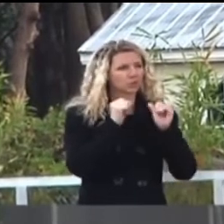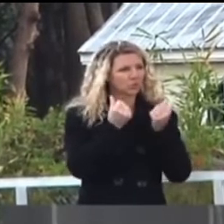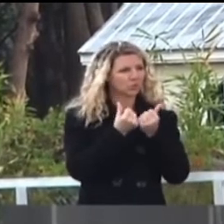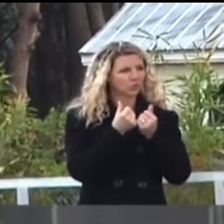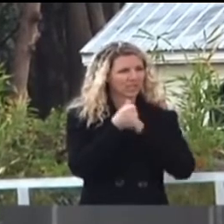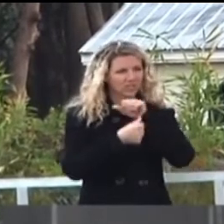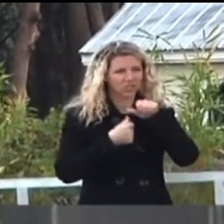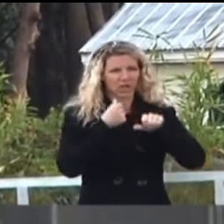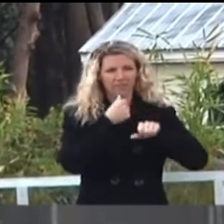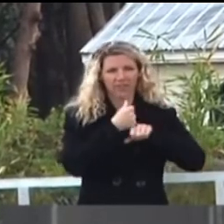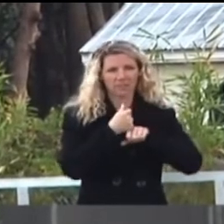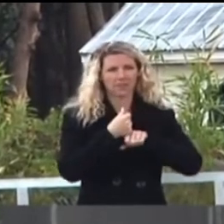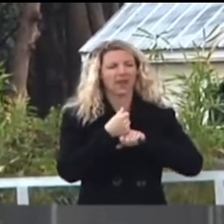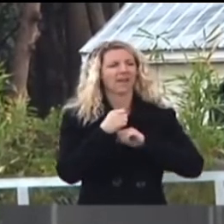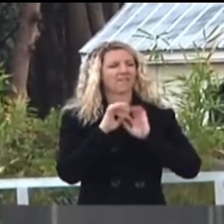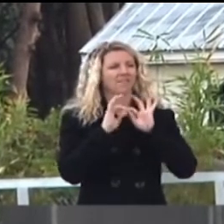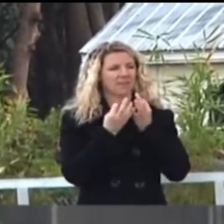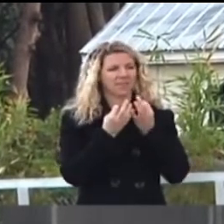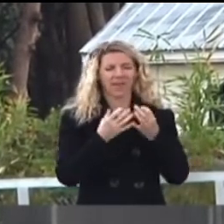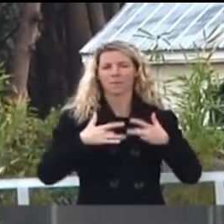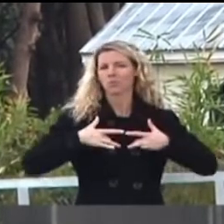I'm so happy that you all made it.